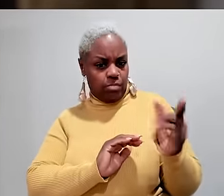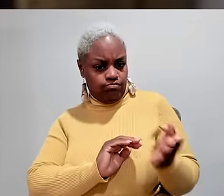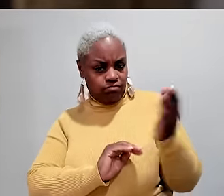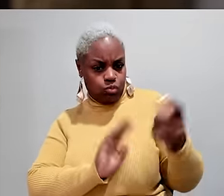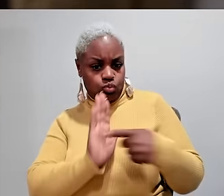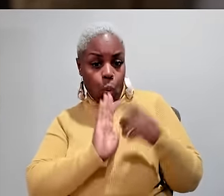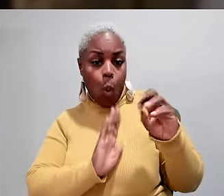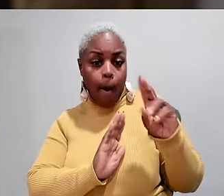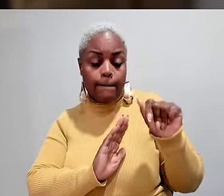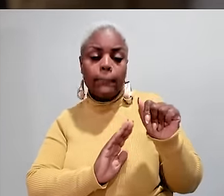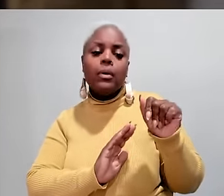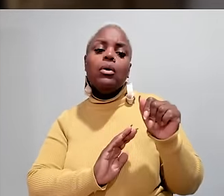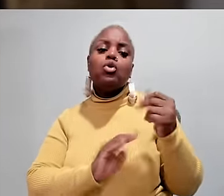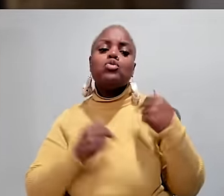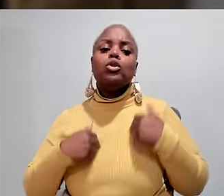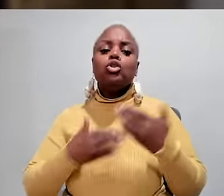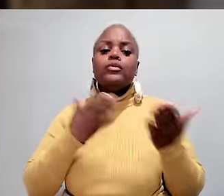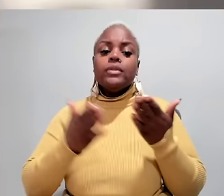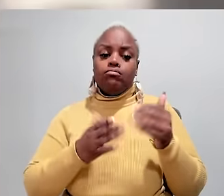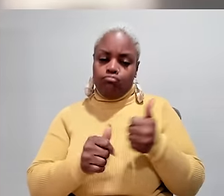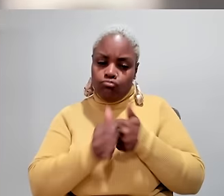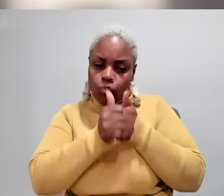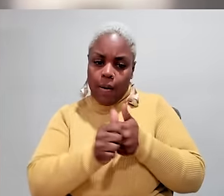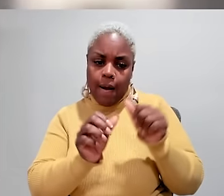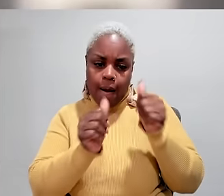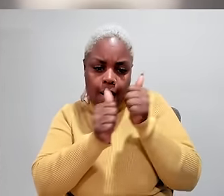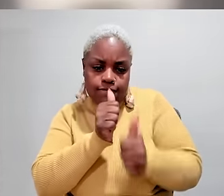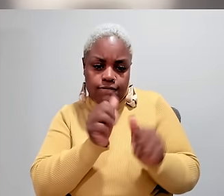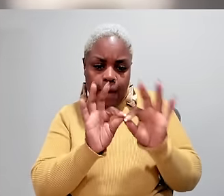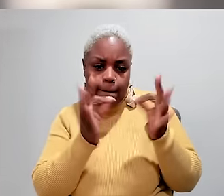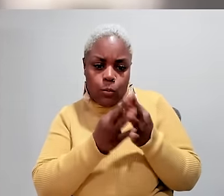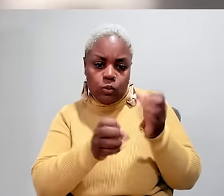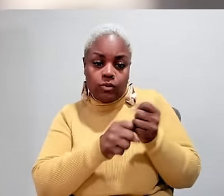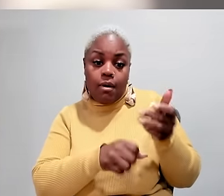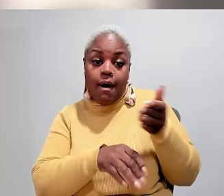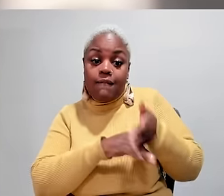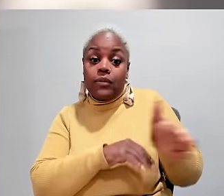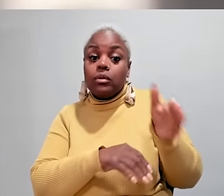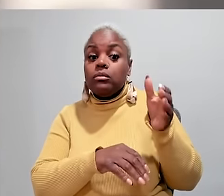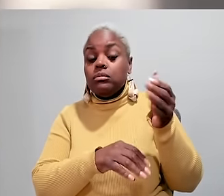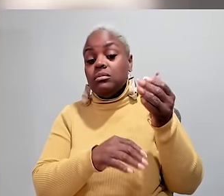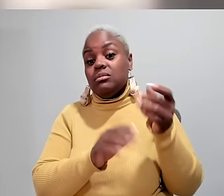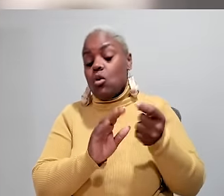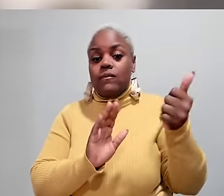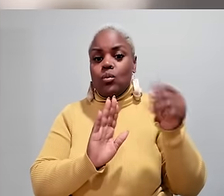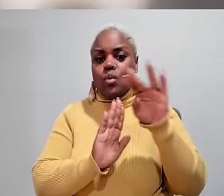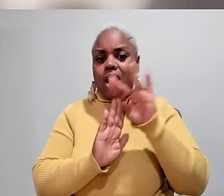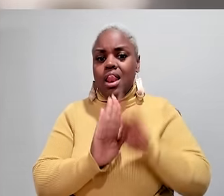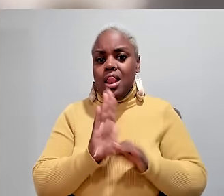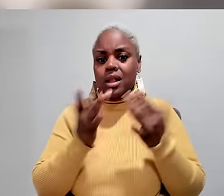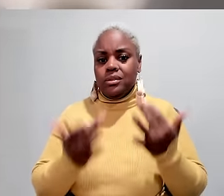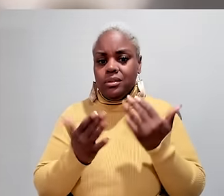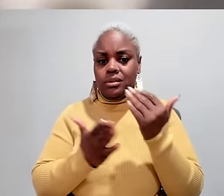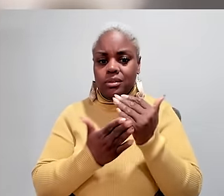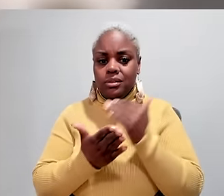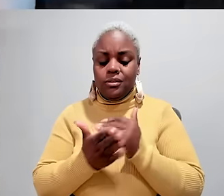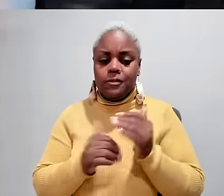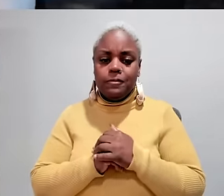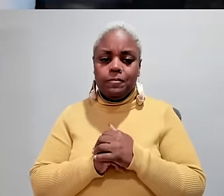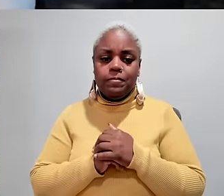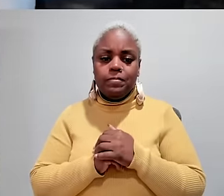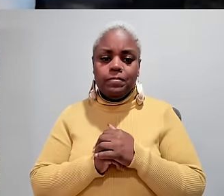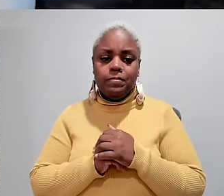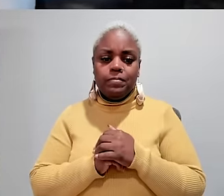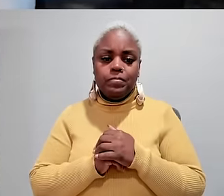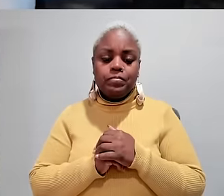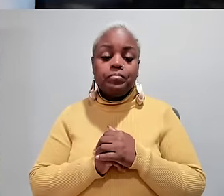bill that would require Oklahoma Human Services to track the help families receive after they get off the wait list. JARED